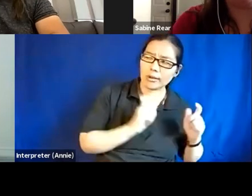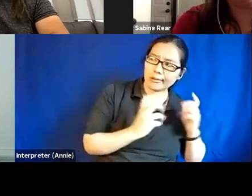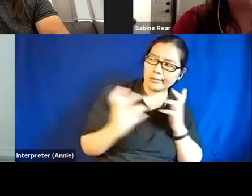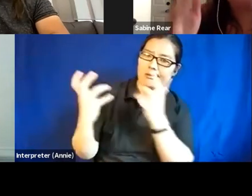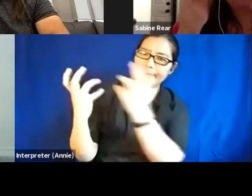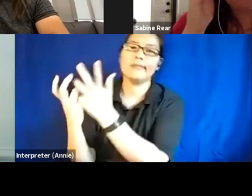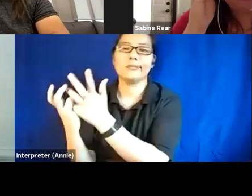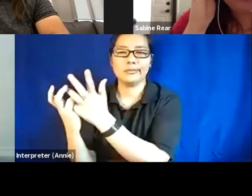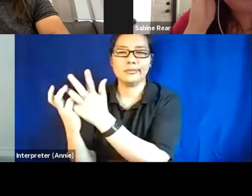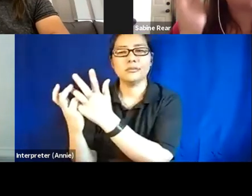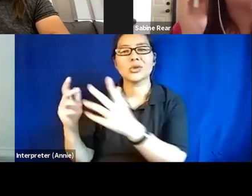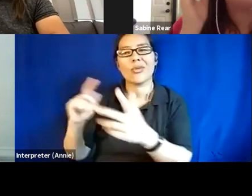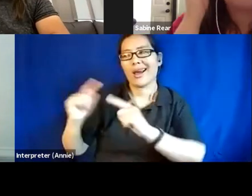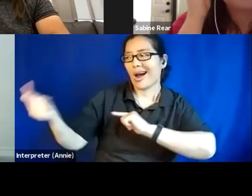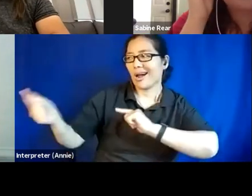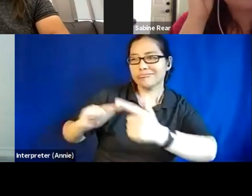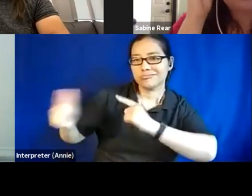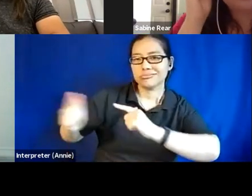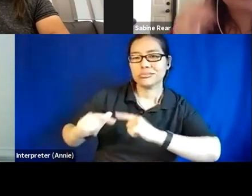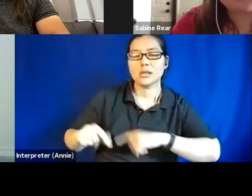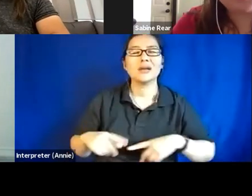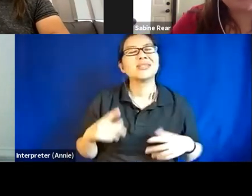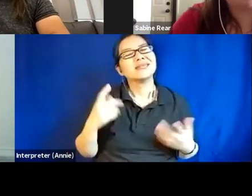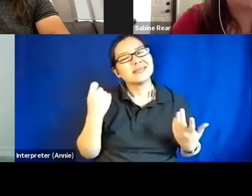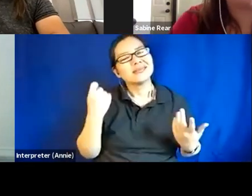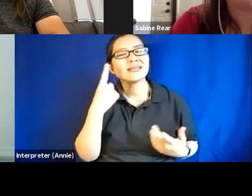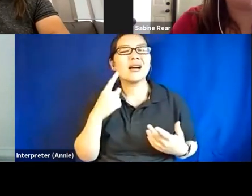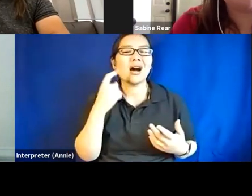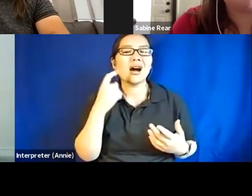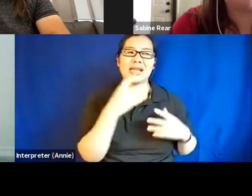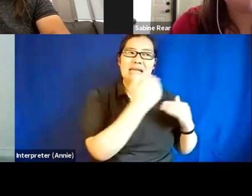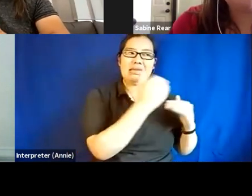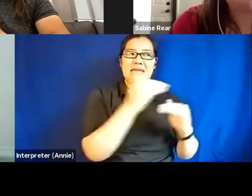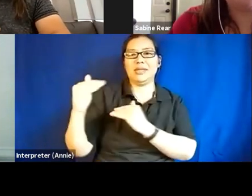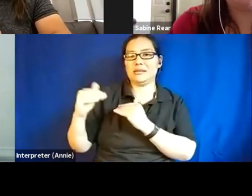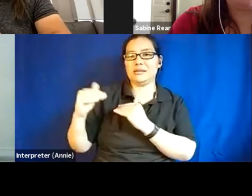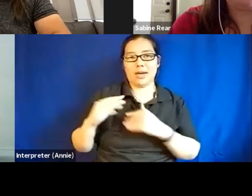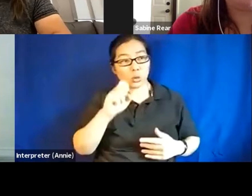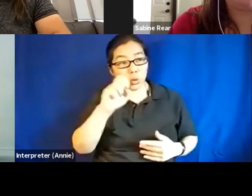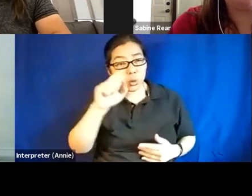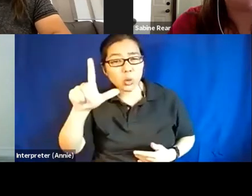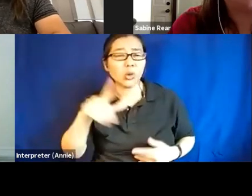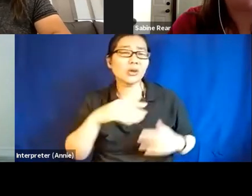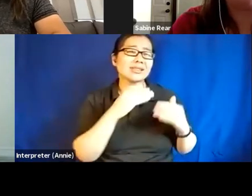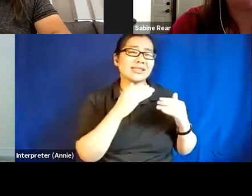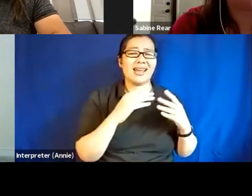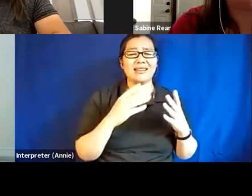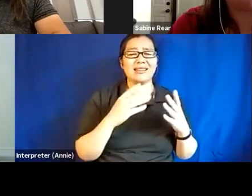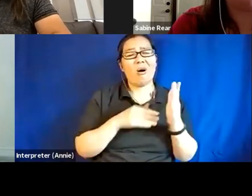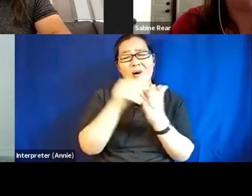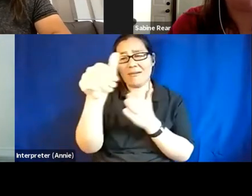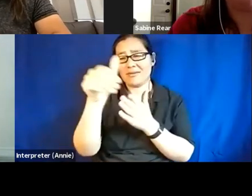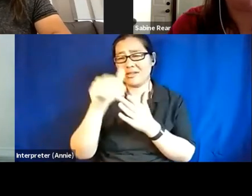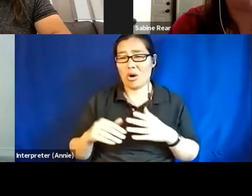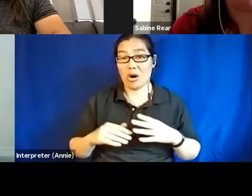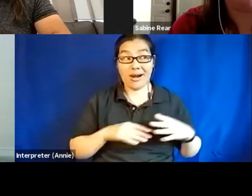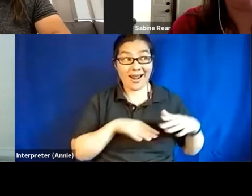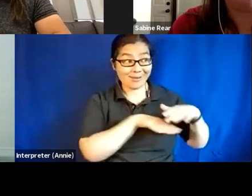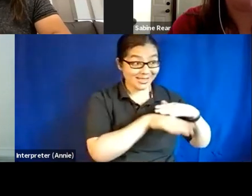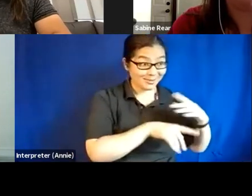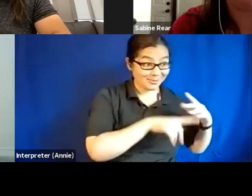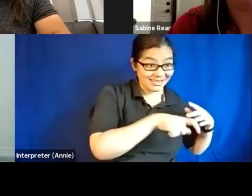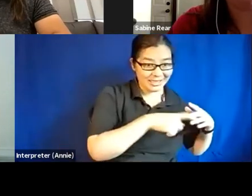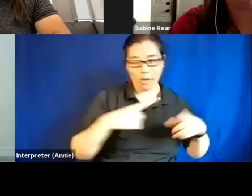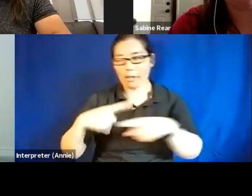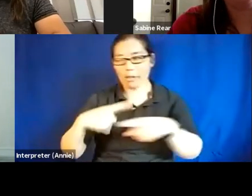we all have, you know, only so many tools at our disposal and many of our access needs bump into each other and require kind of creative solutions to